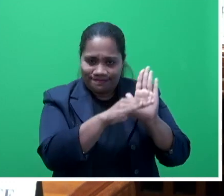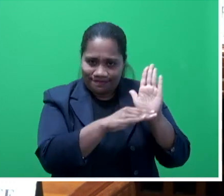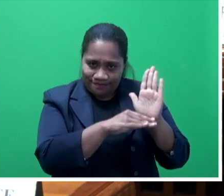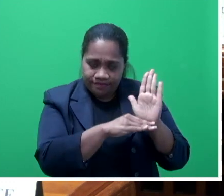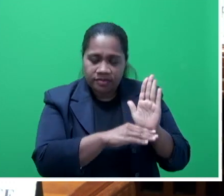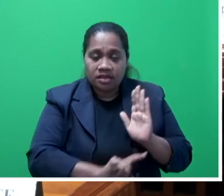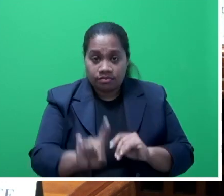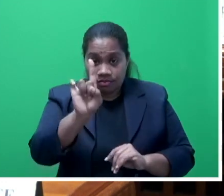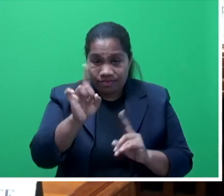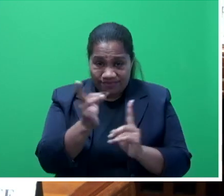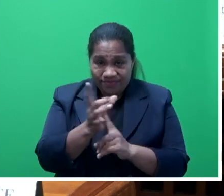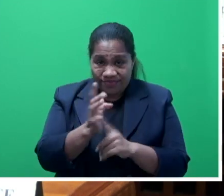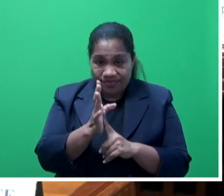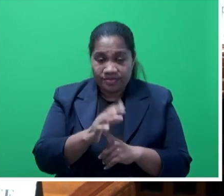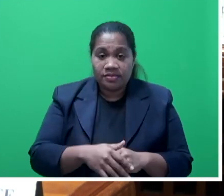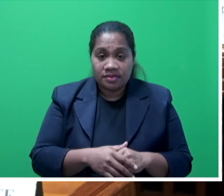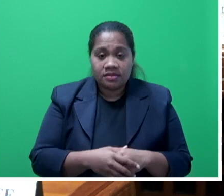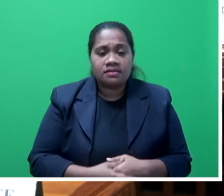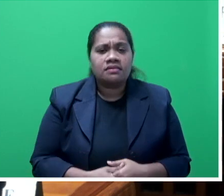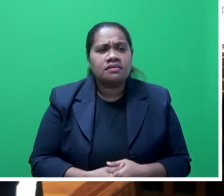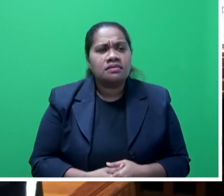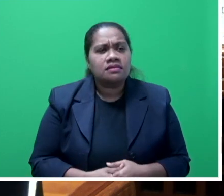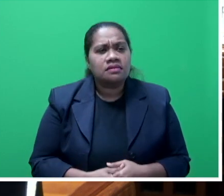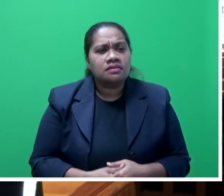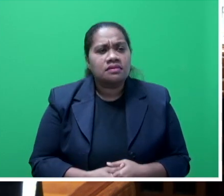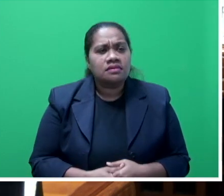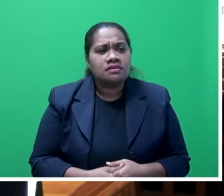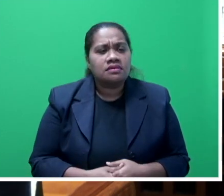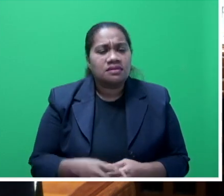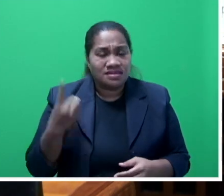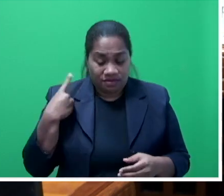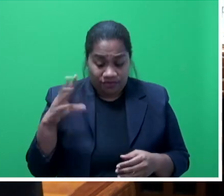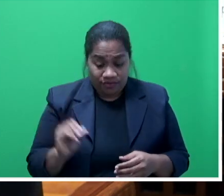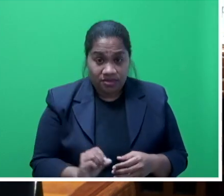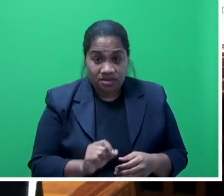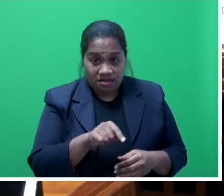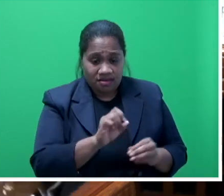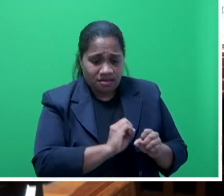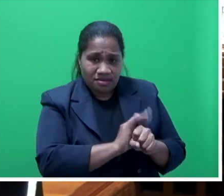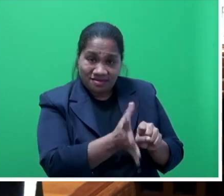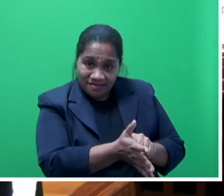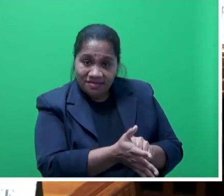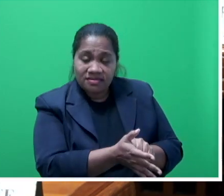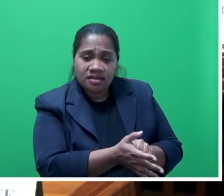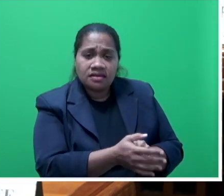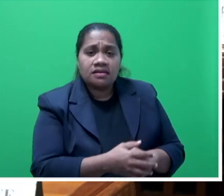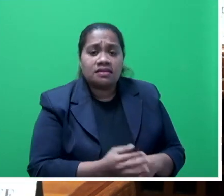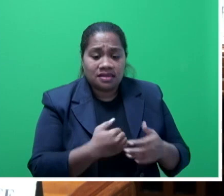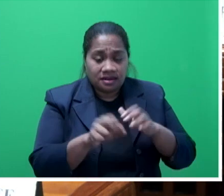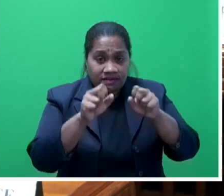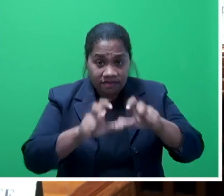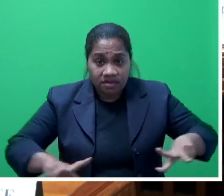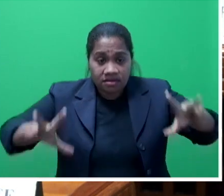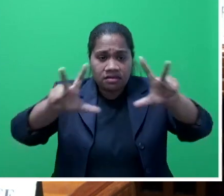measures that was taken by government at the very initial stages of the COVID-19 particularly in Vitilevo